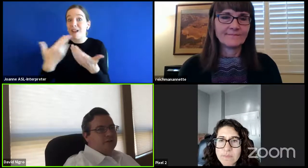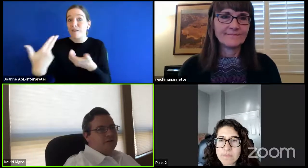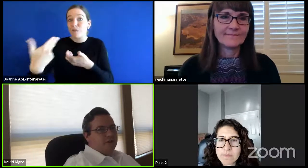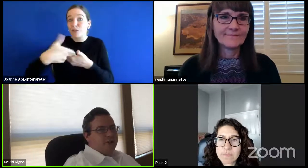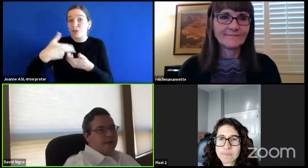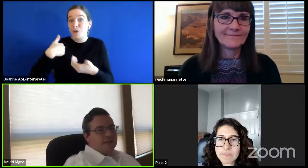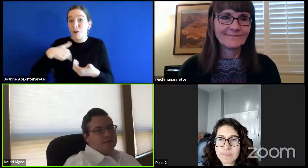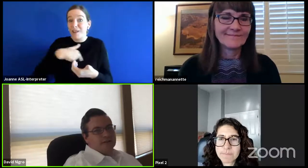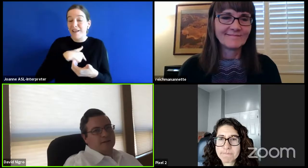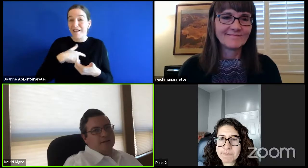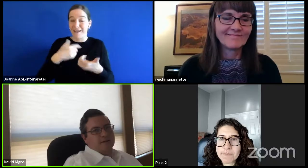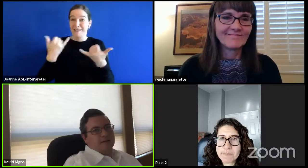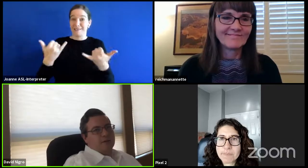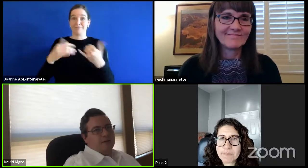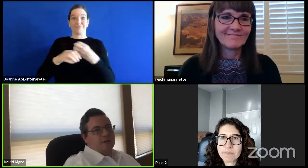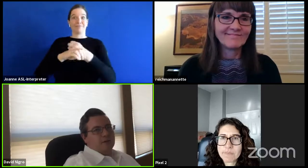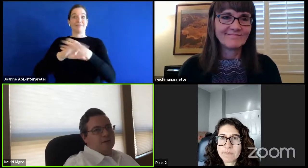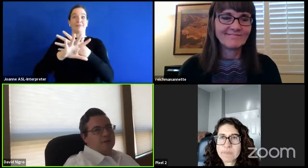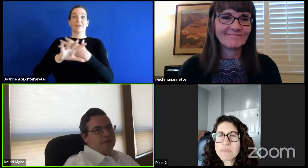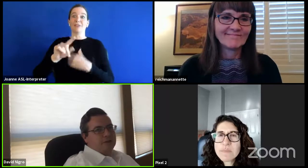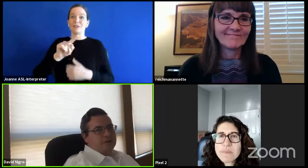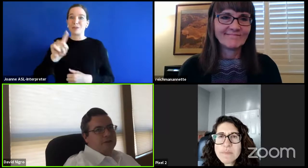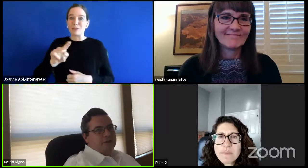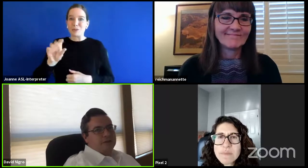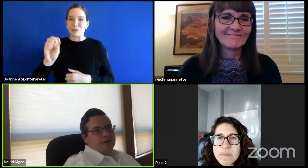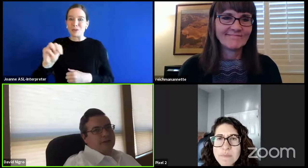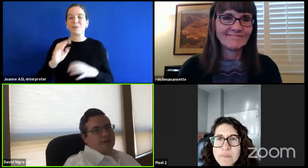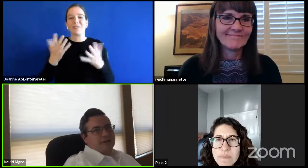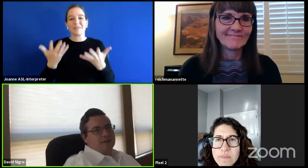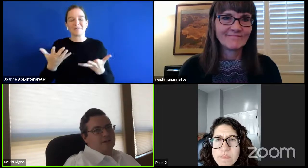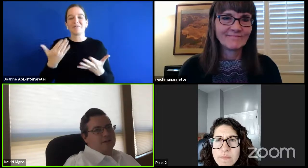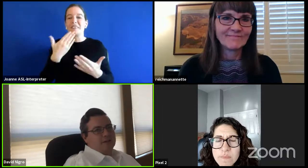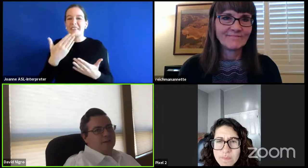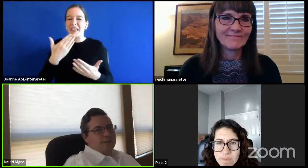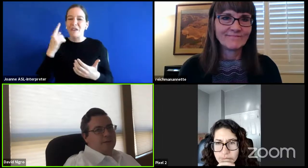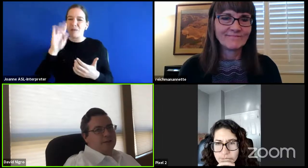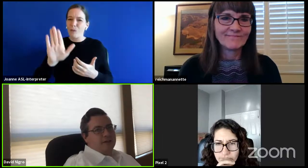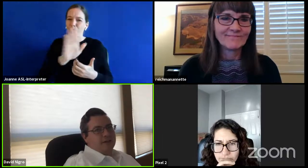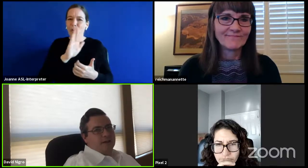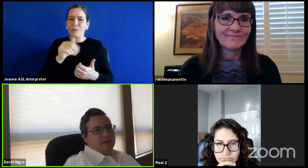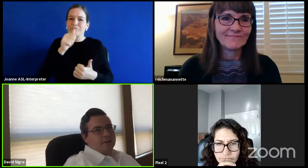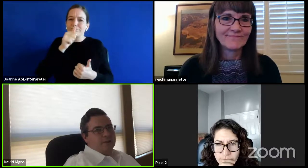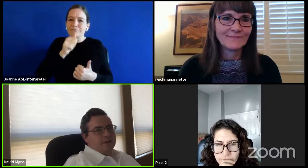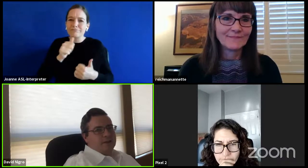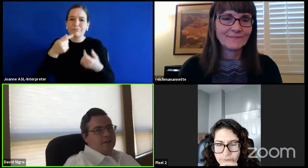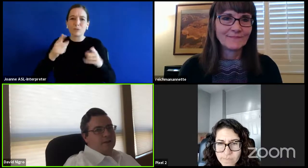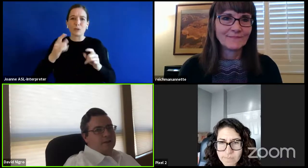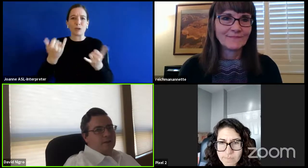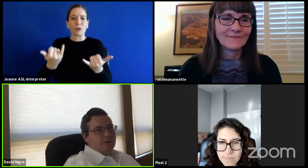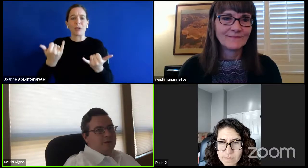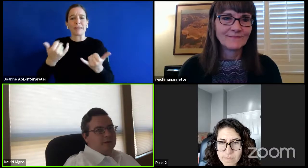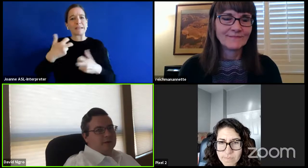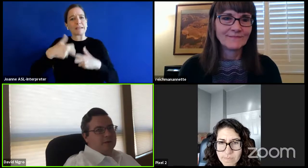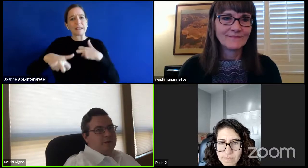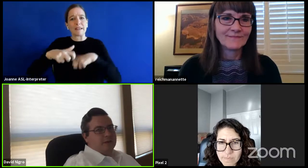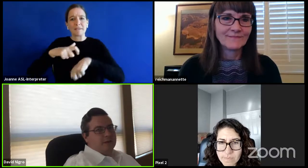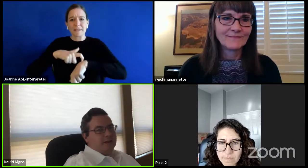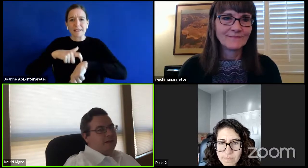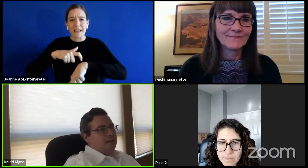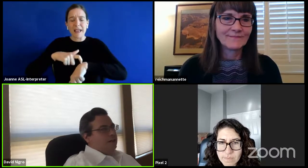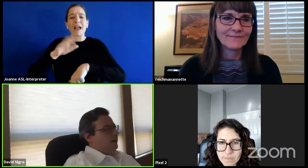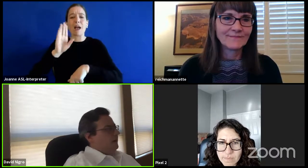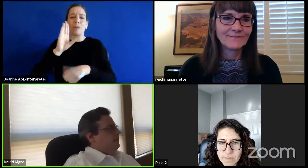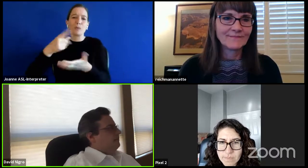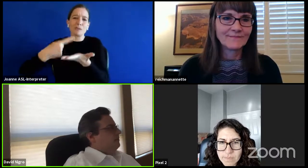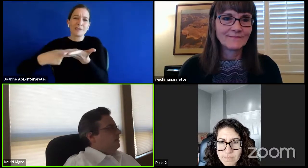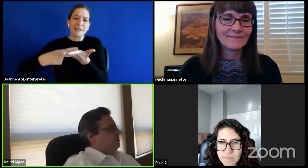alternative format thank you for your resiliency during this difficult period which we'll hear more about later in the meeting